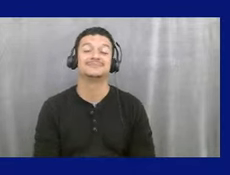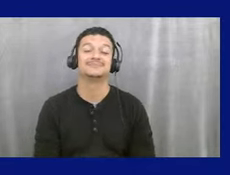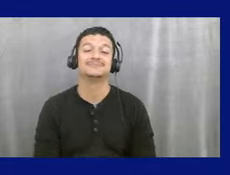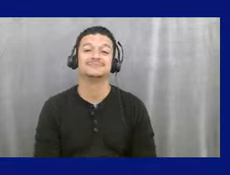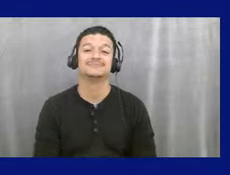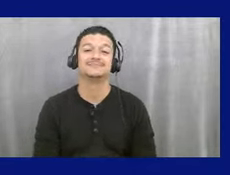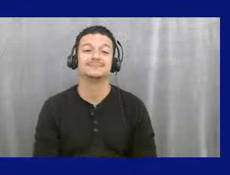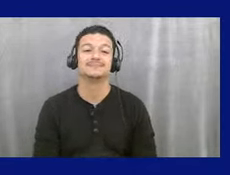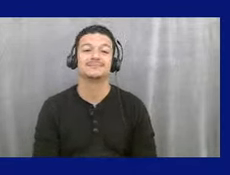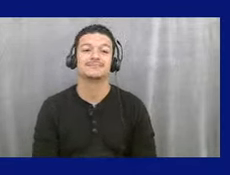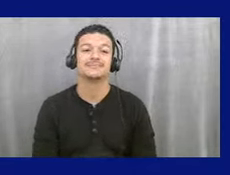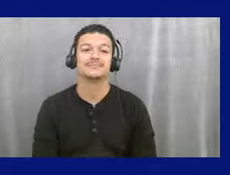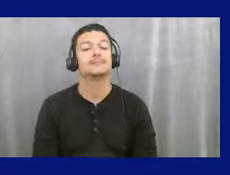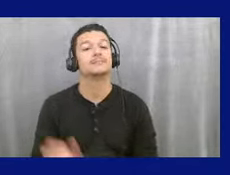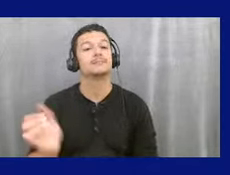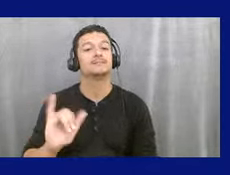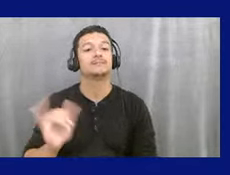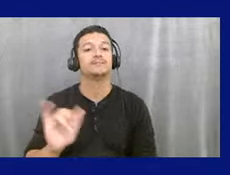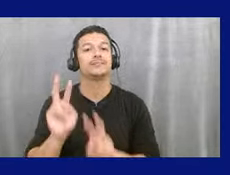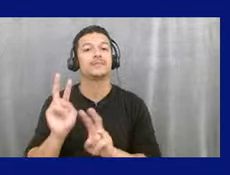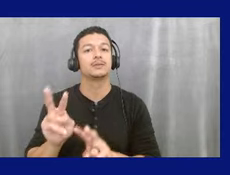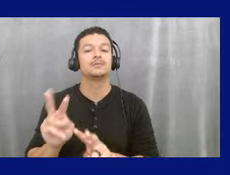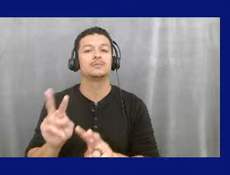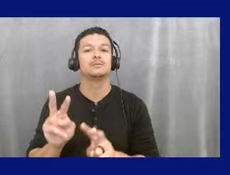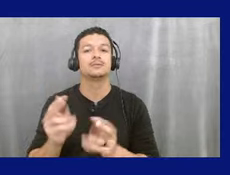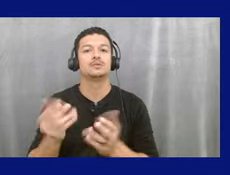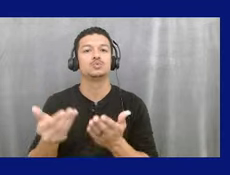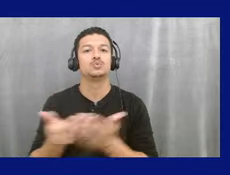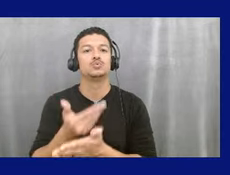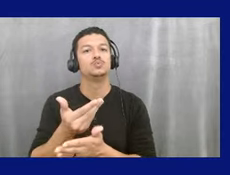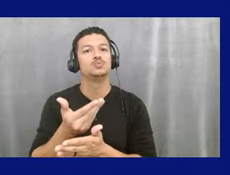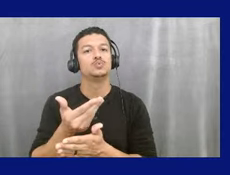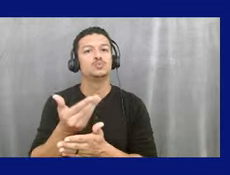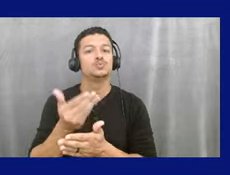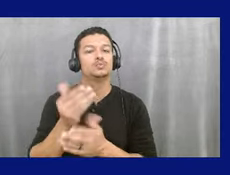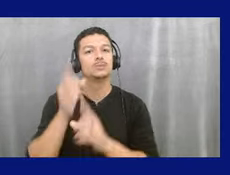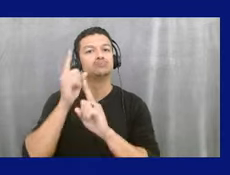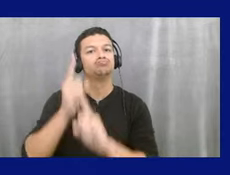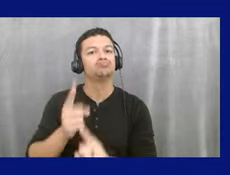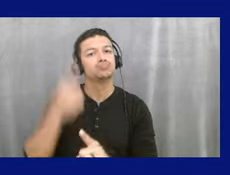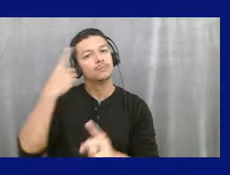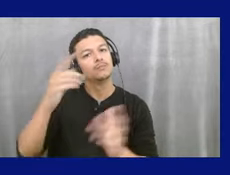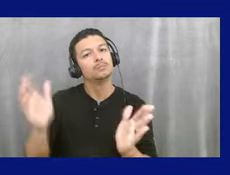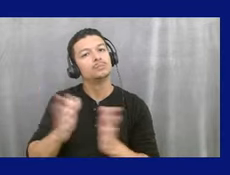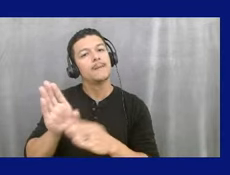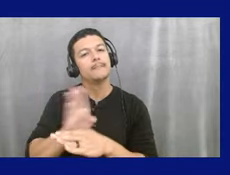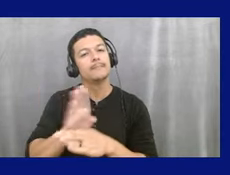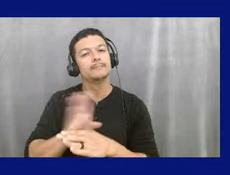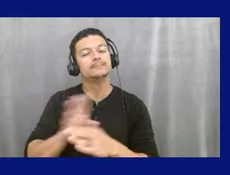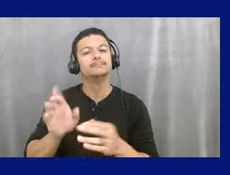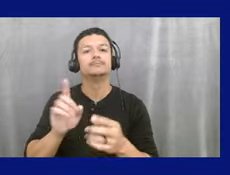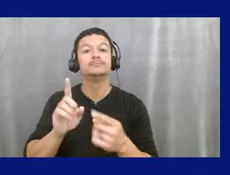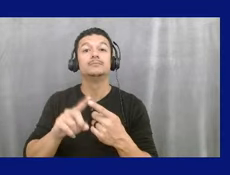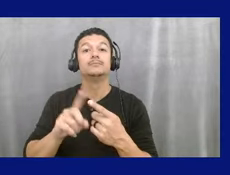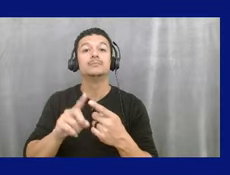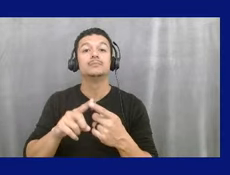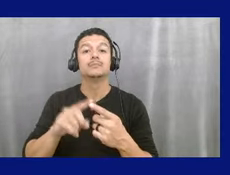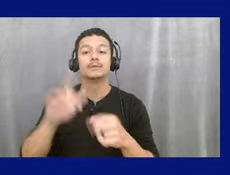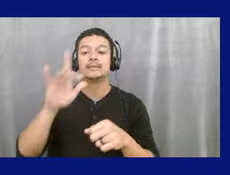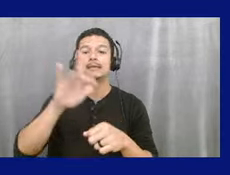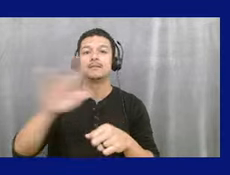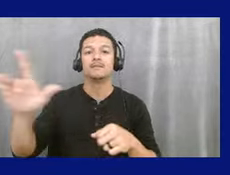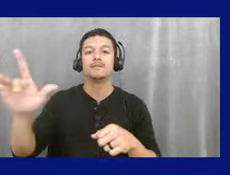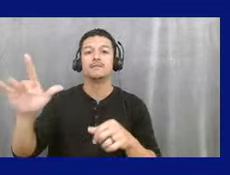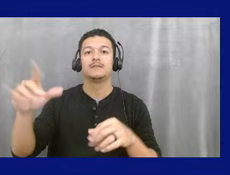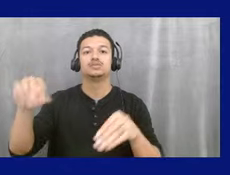And what we're also looking to do is add some new incentive programs, uh, for small businesses. One of those is going to be our vacant storefront, uh, program.